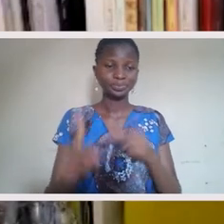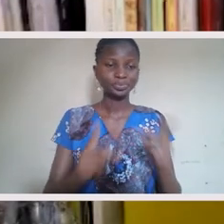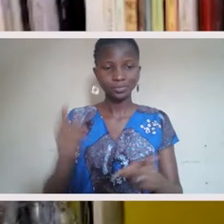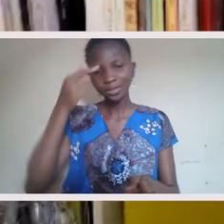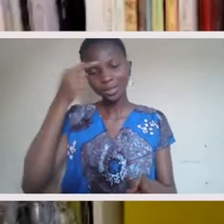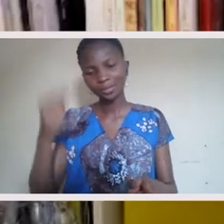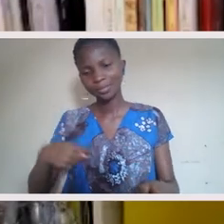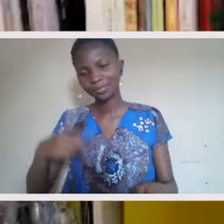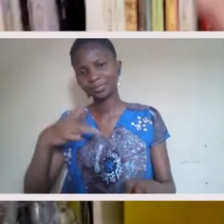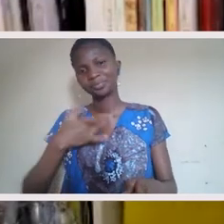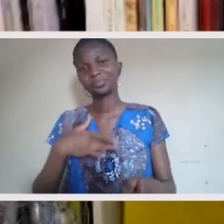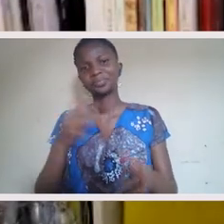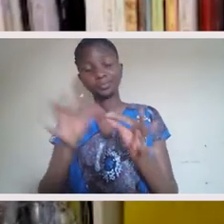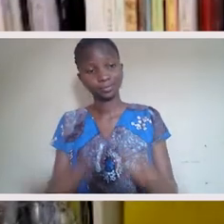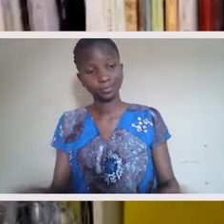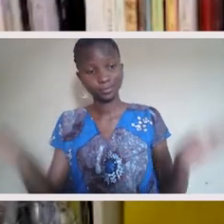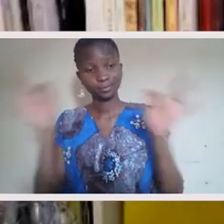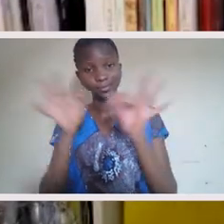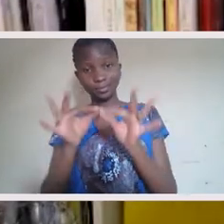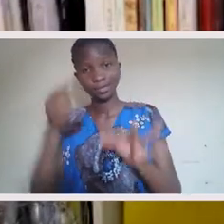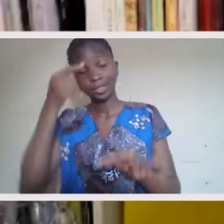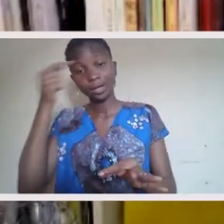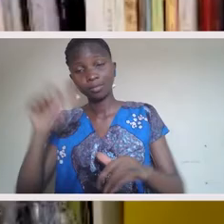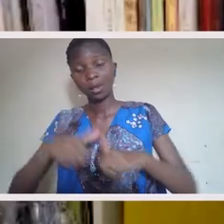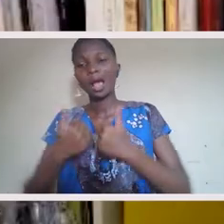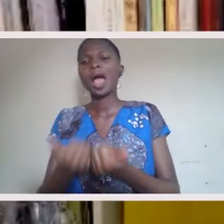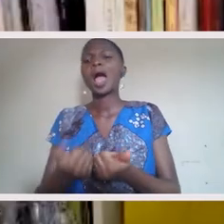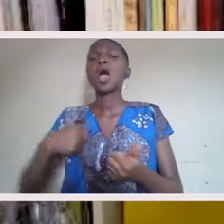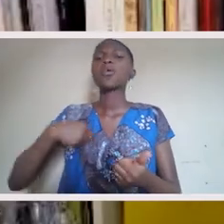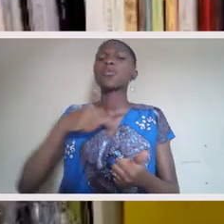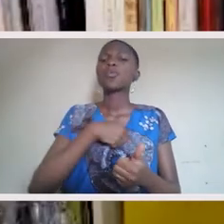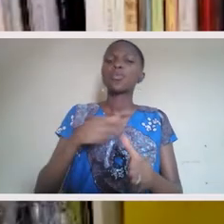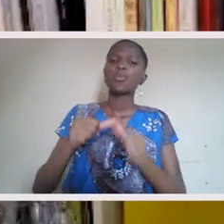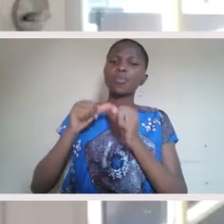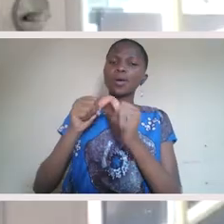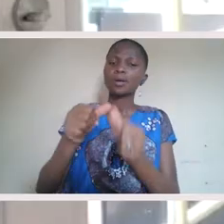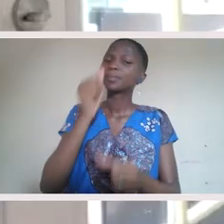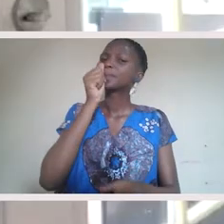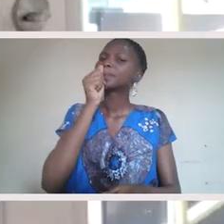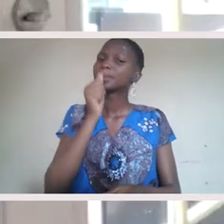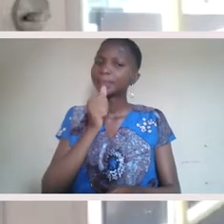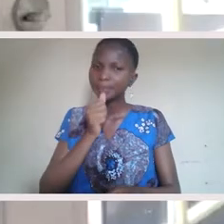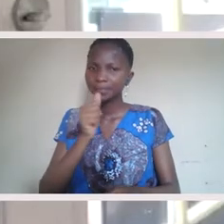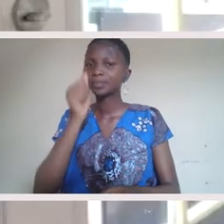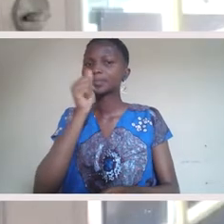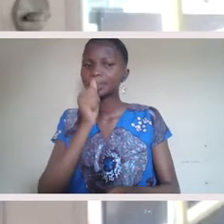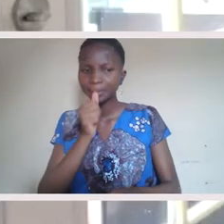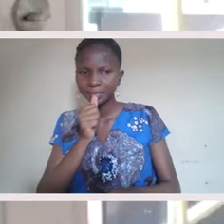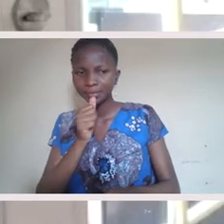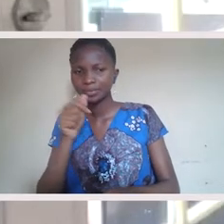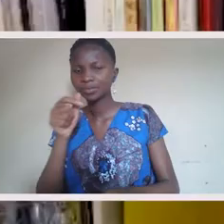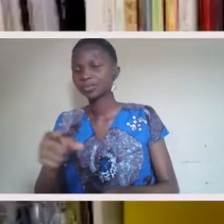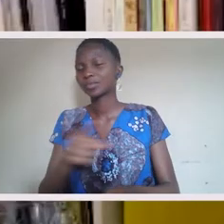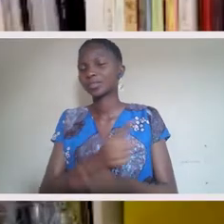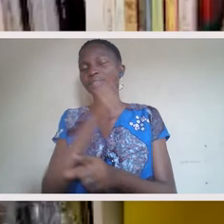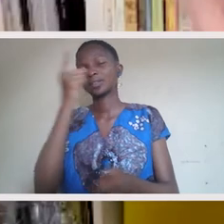how we have been coping is real. And it's because to be outside